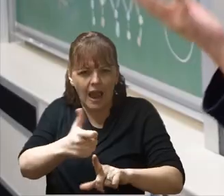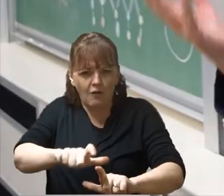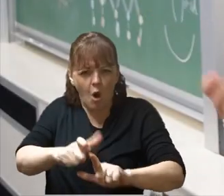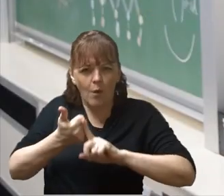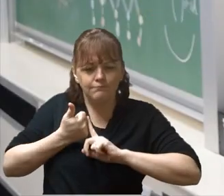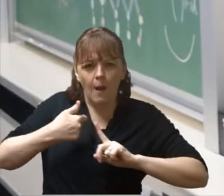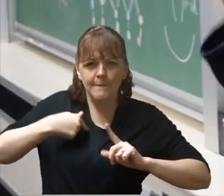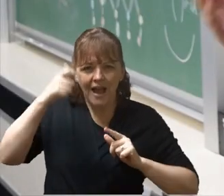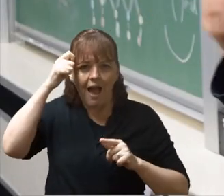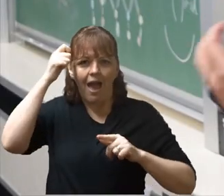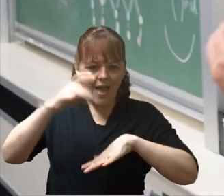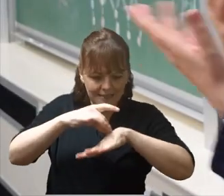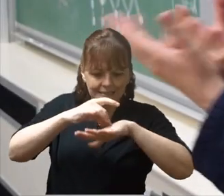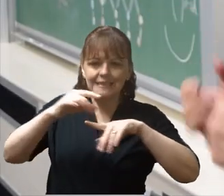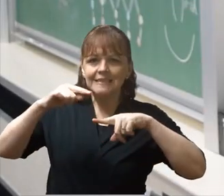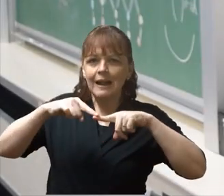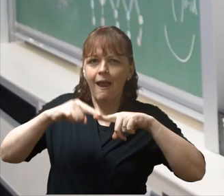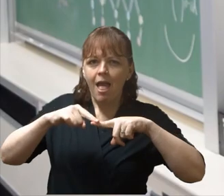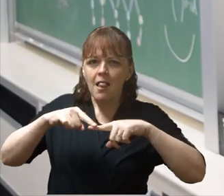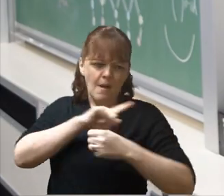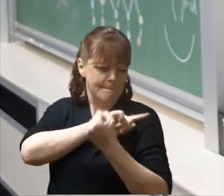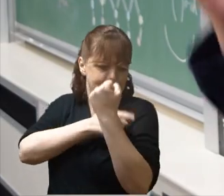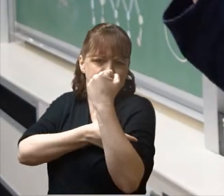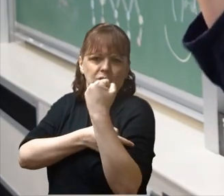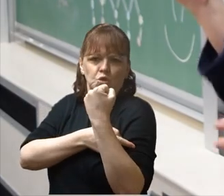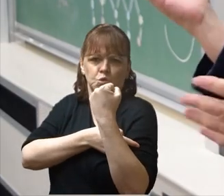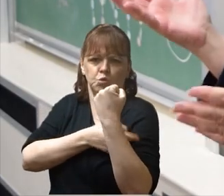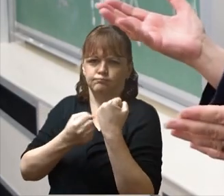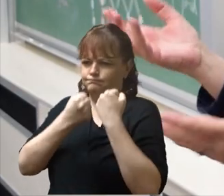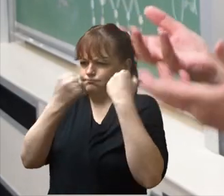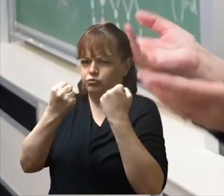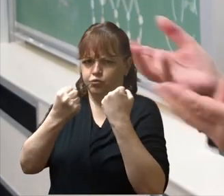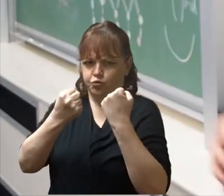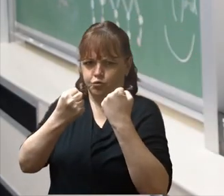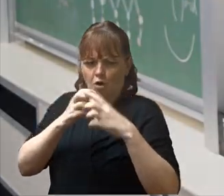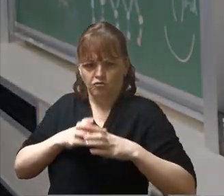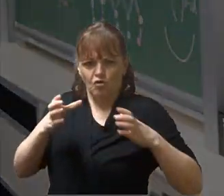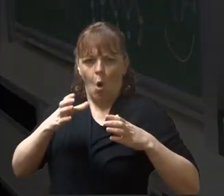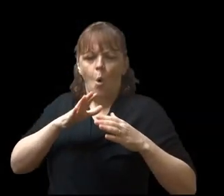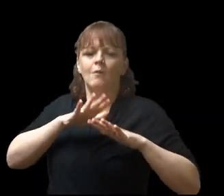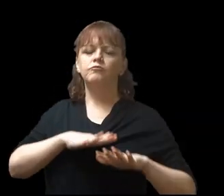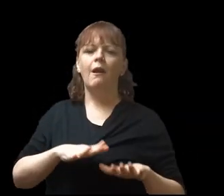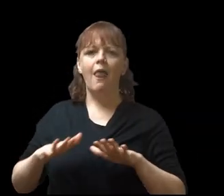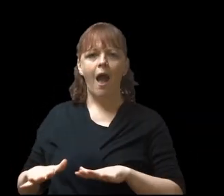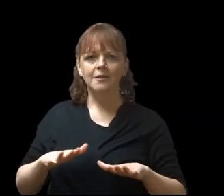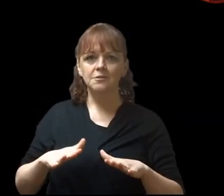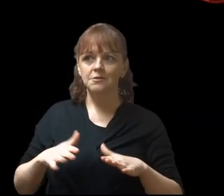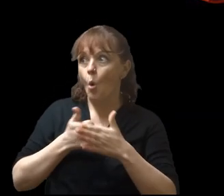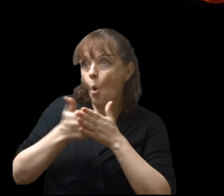Helping muscles contract, grow and relax. And many hormones. Well, we certainly need those.